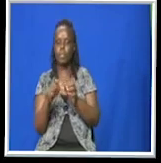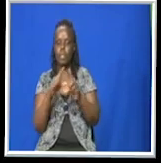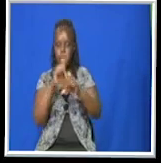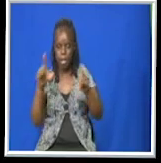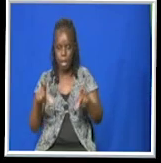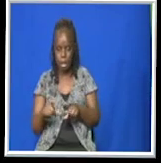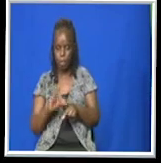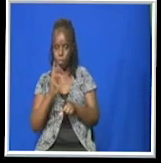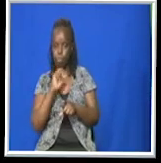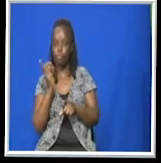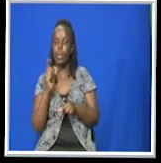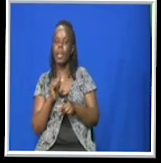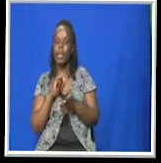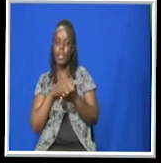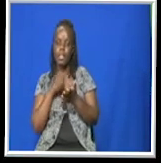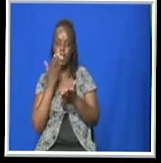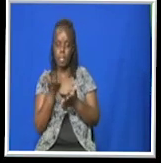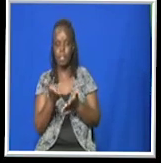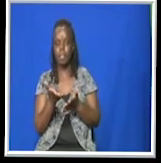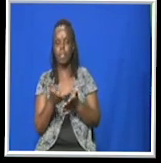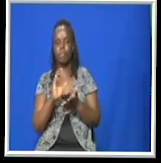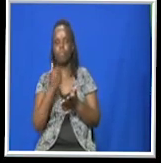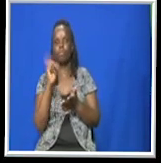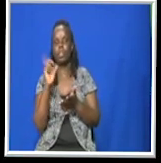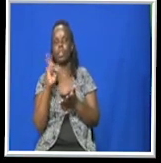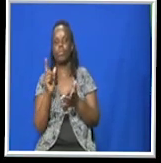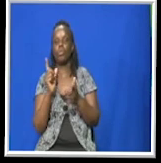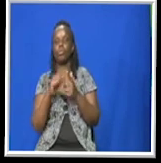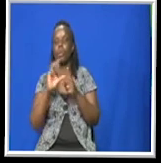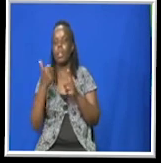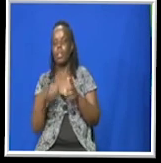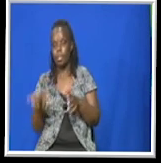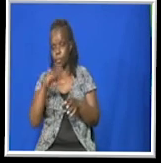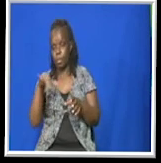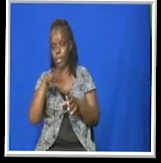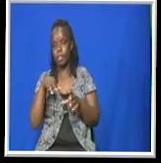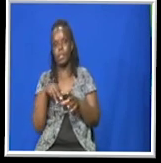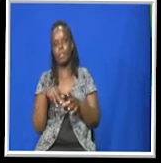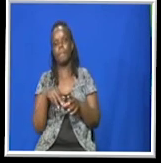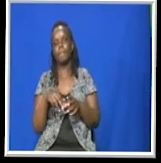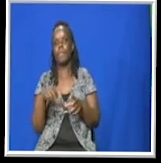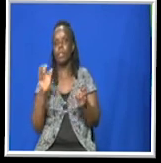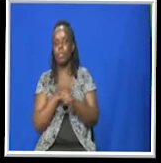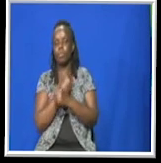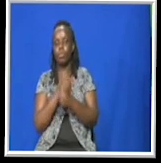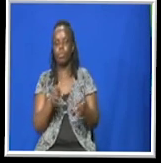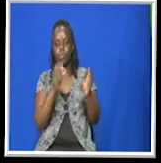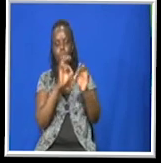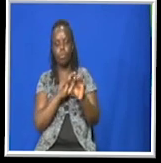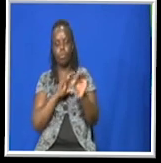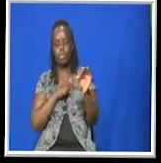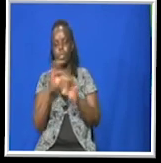land from a place like let's say Nairobi to a place in Moyale. We cannot transfer land